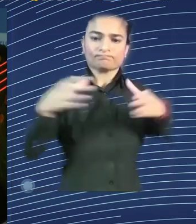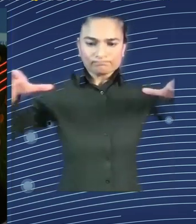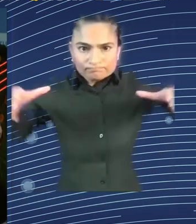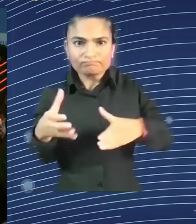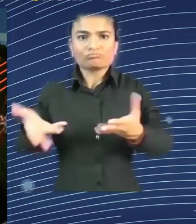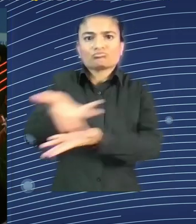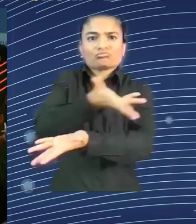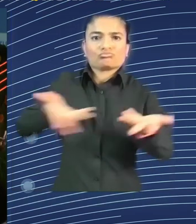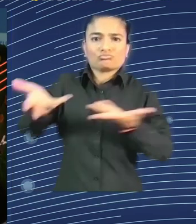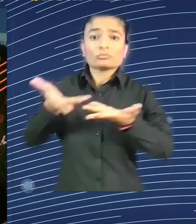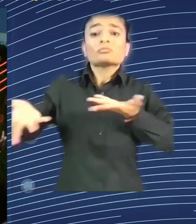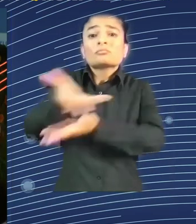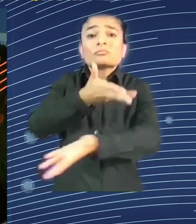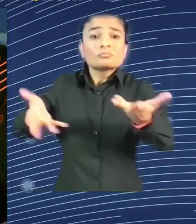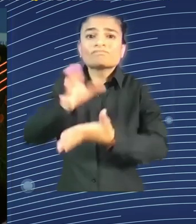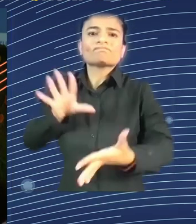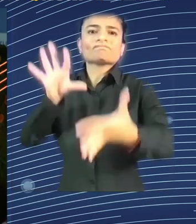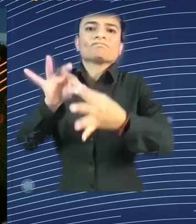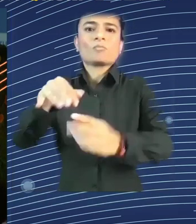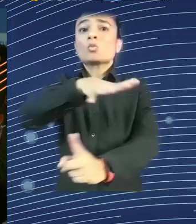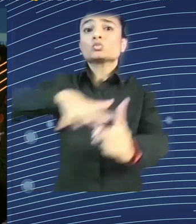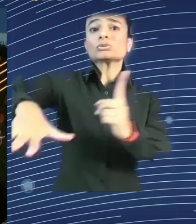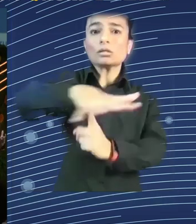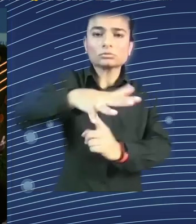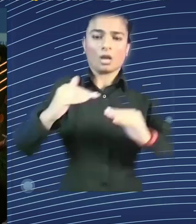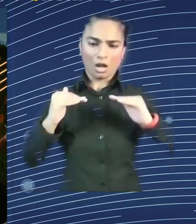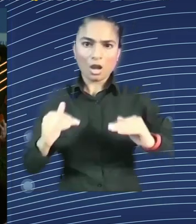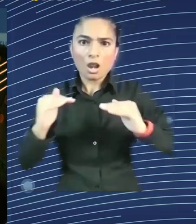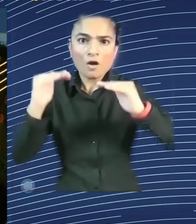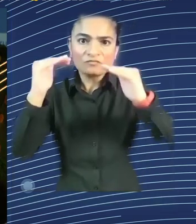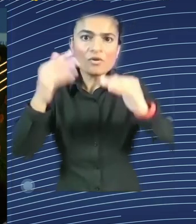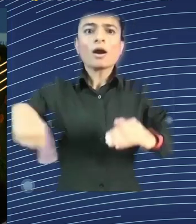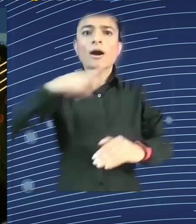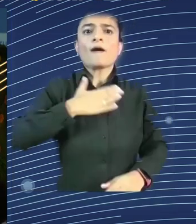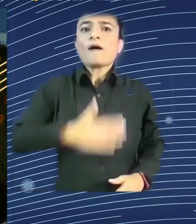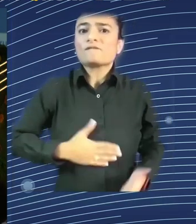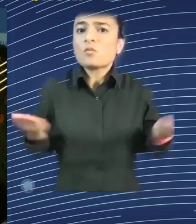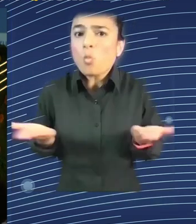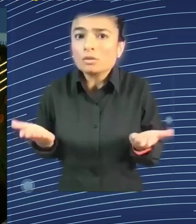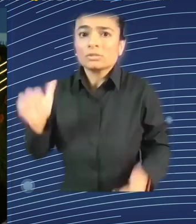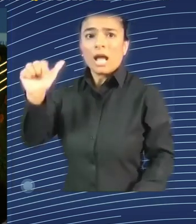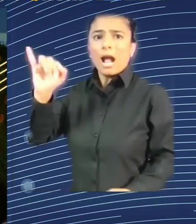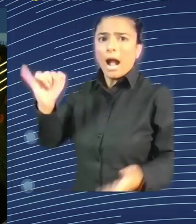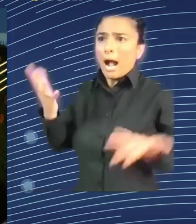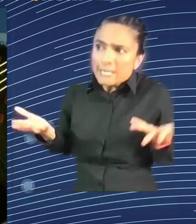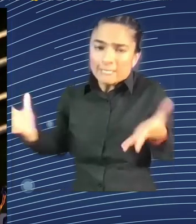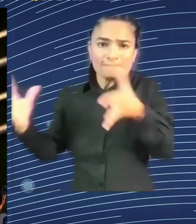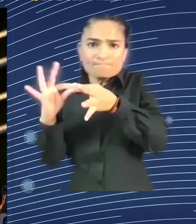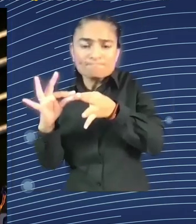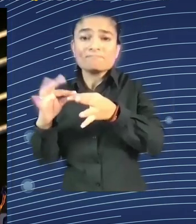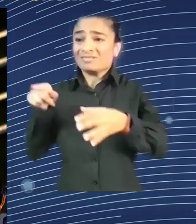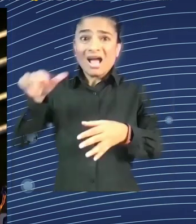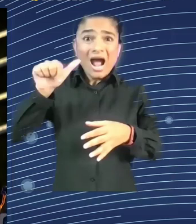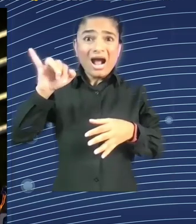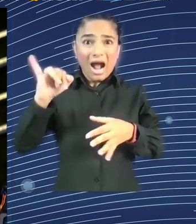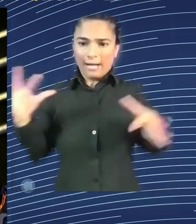If we can keep that kind of spirit going and not only have, you know, the big tech lobby and the industry saying, oh, we're your rules